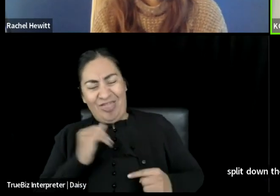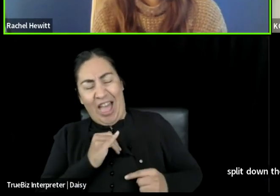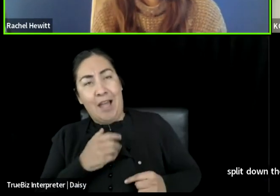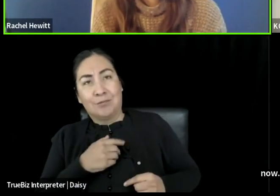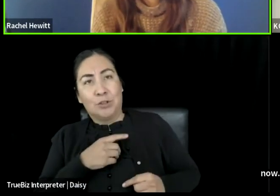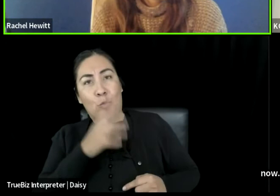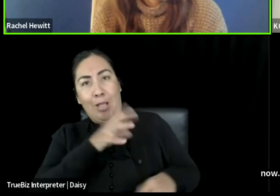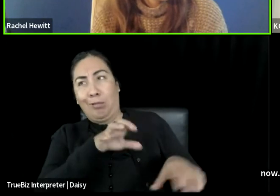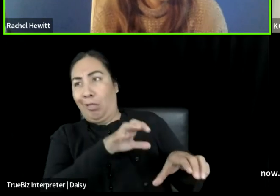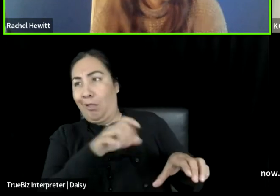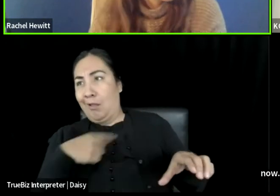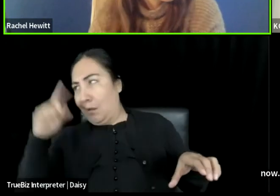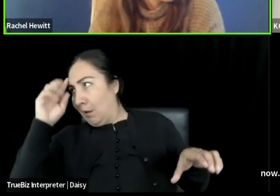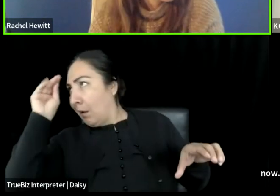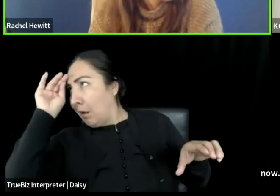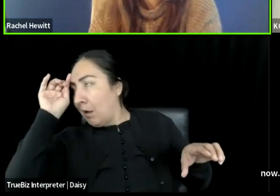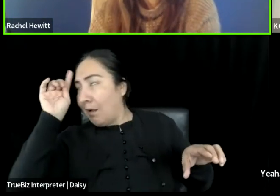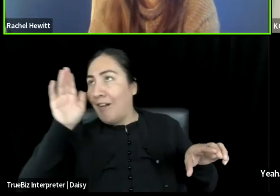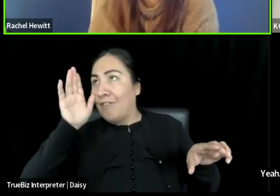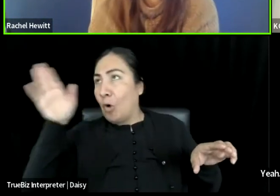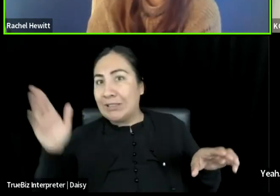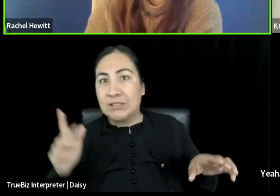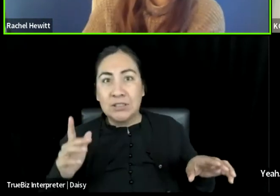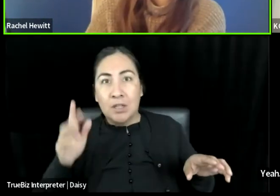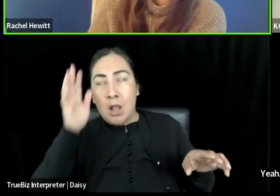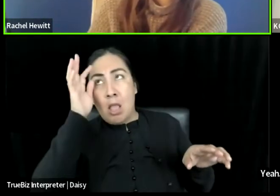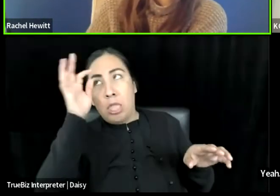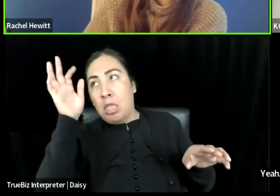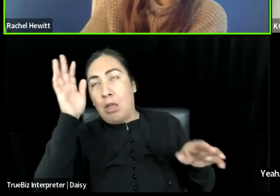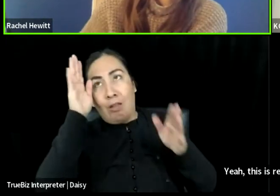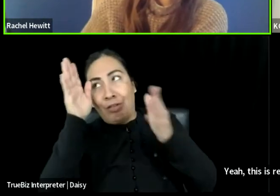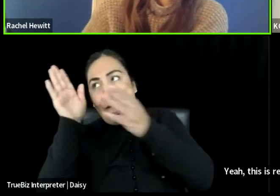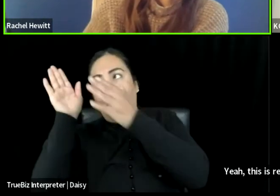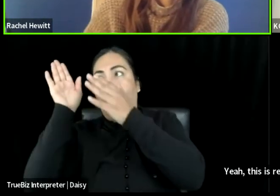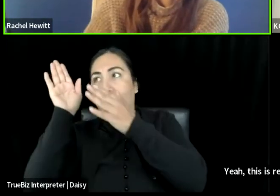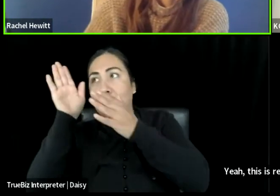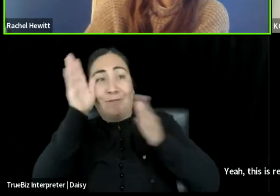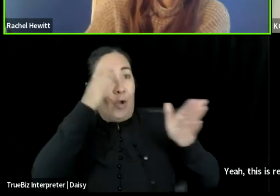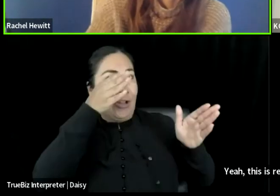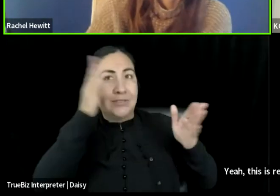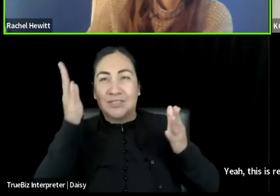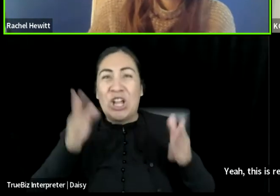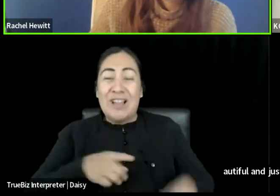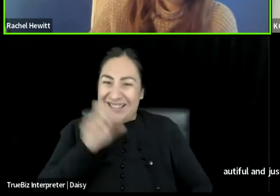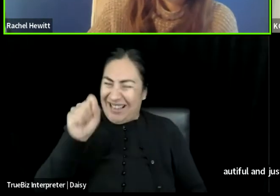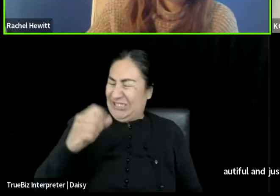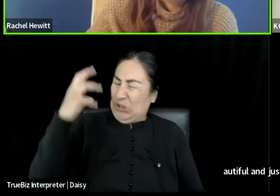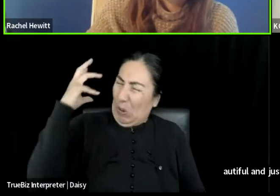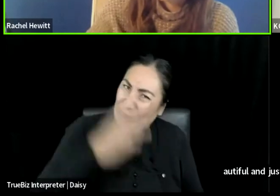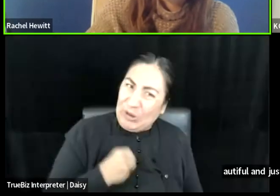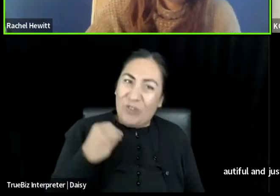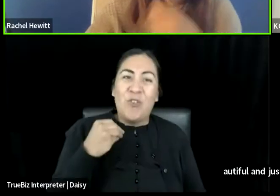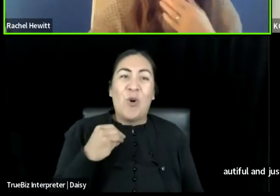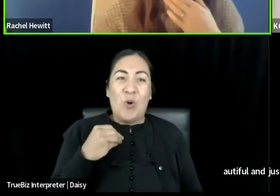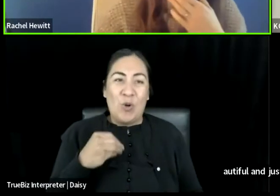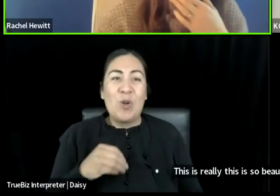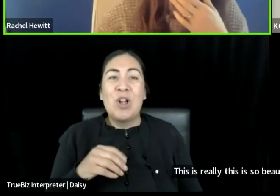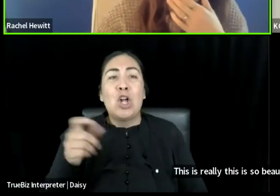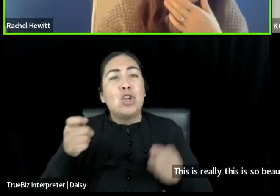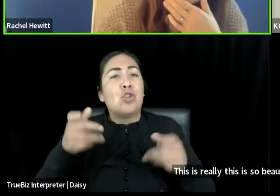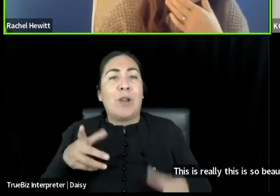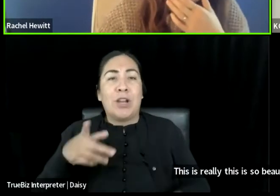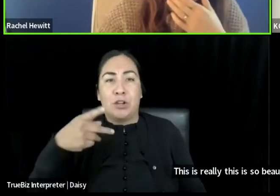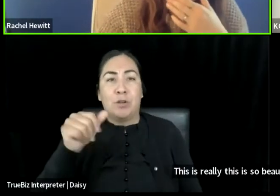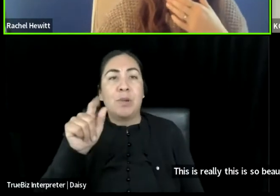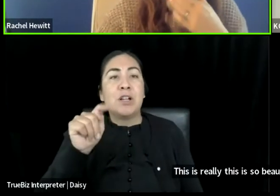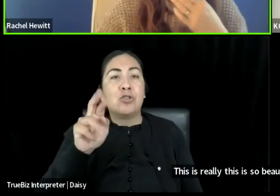Yeah. Um, this is really, this is so beautiful. And just to affirm, um, director Patricia McGregor was on the last panel and